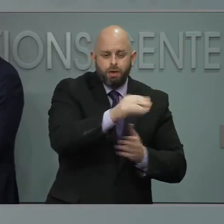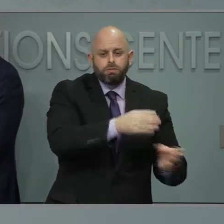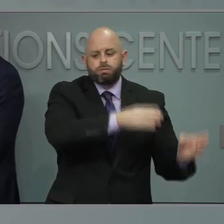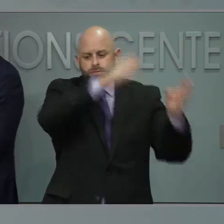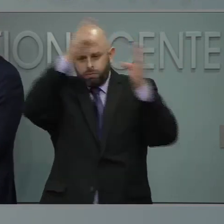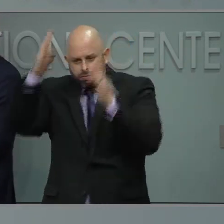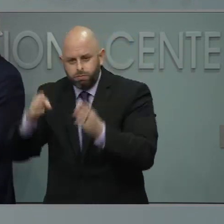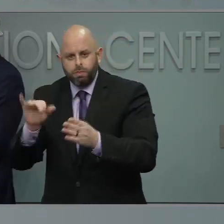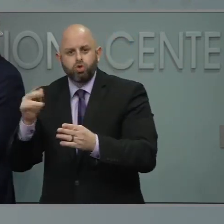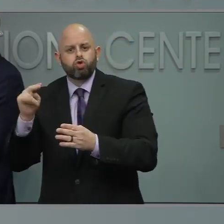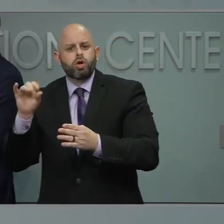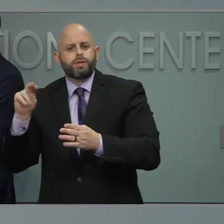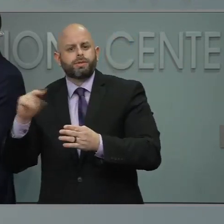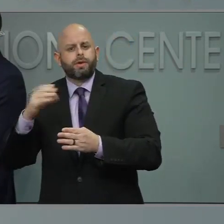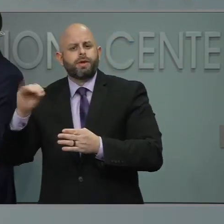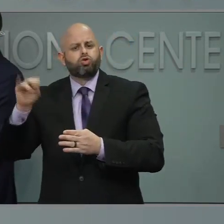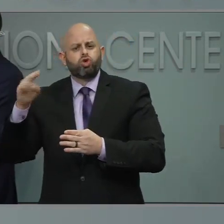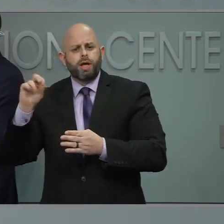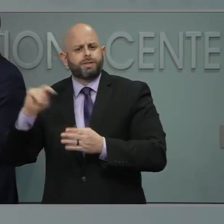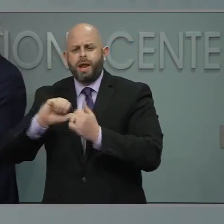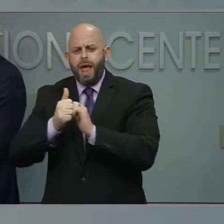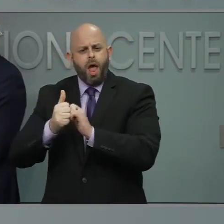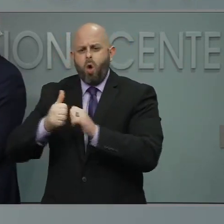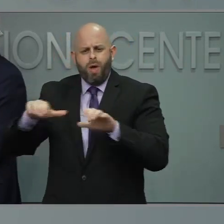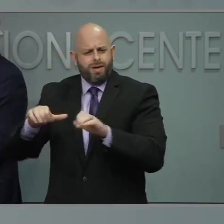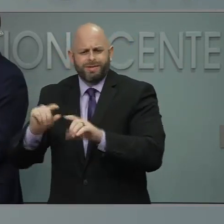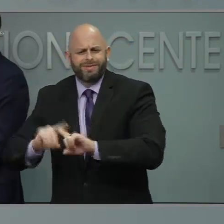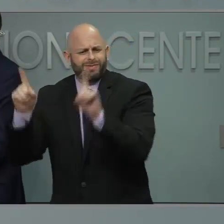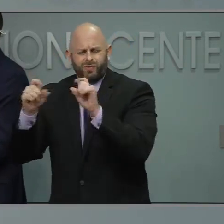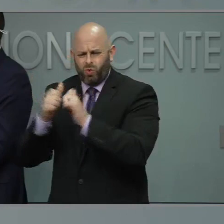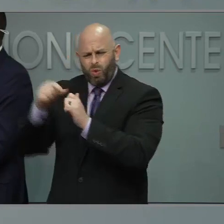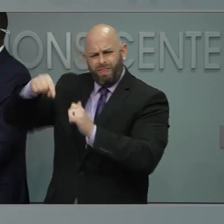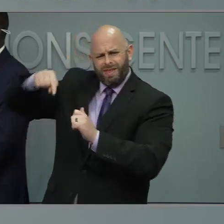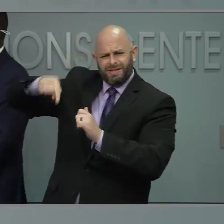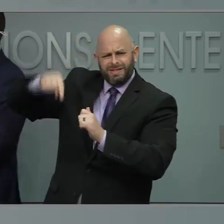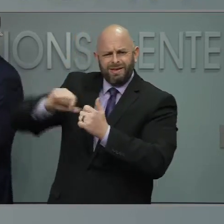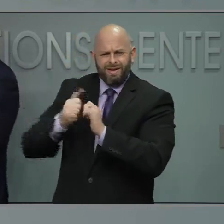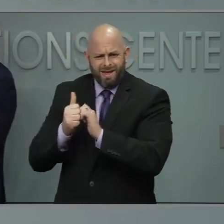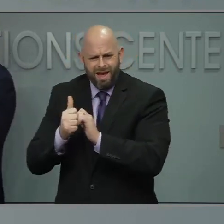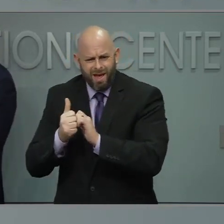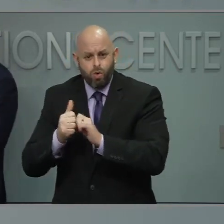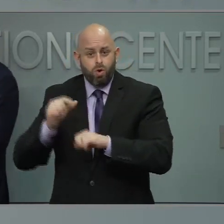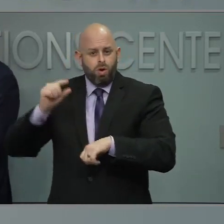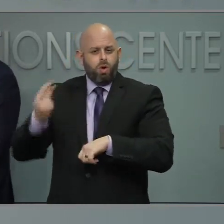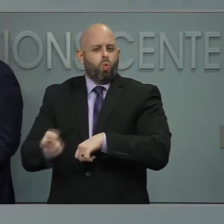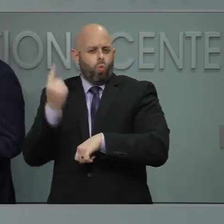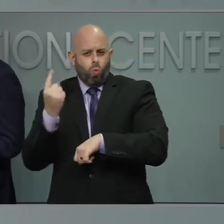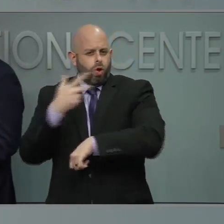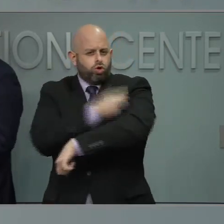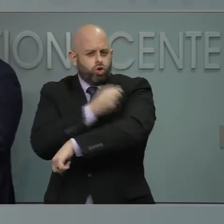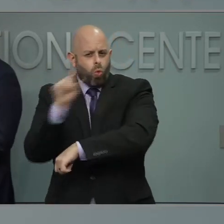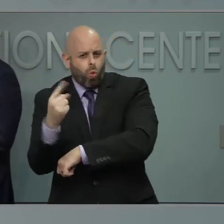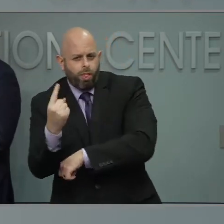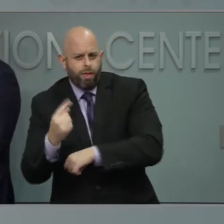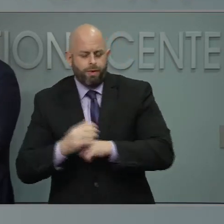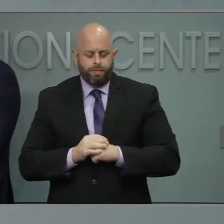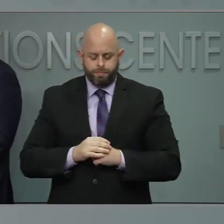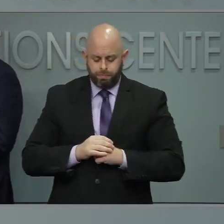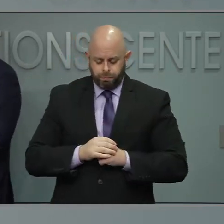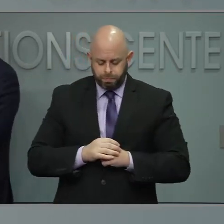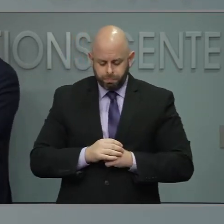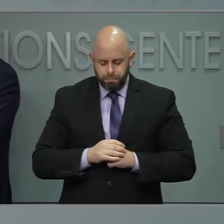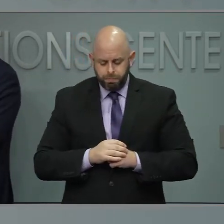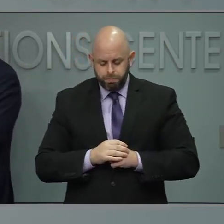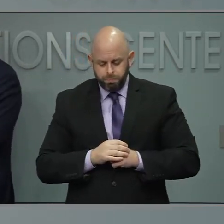administering Johnson & Johnson will be much greater because it's only one dose and because you don't have the storage requirements